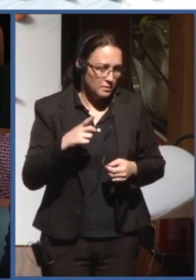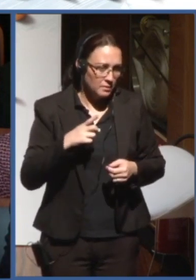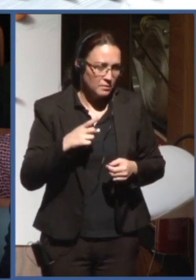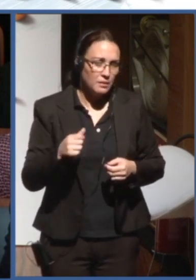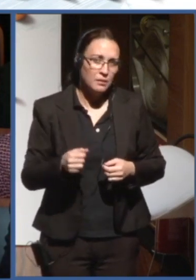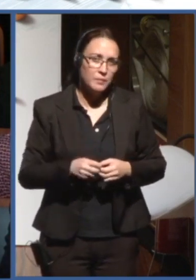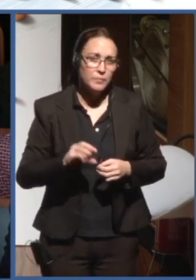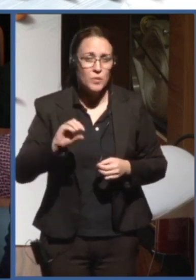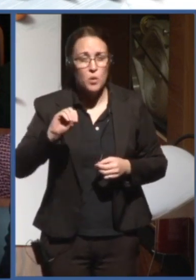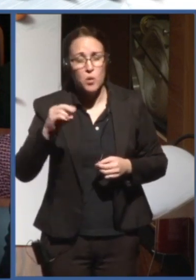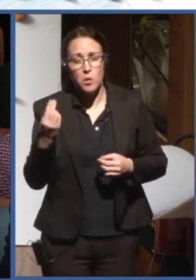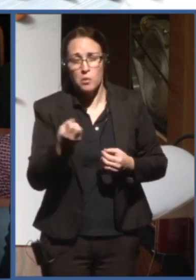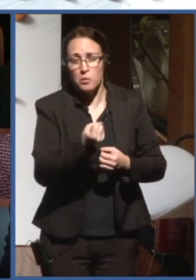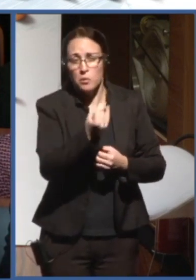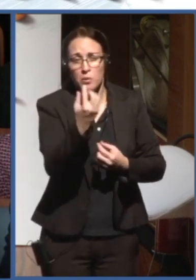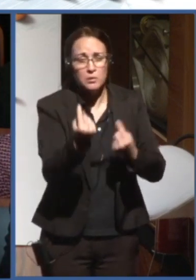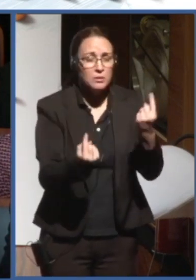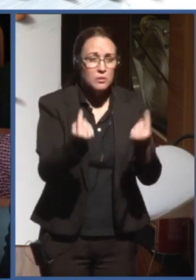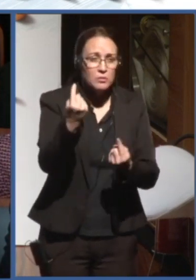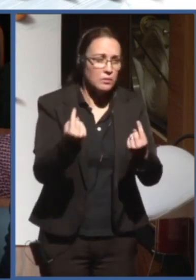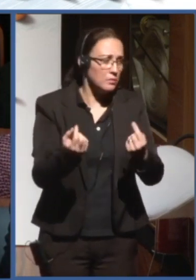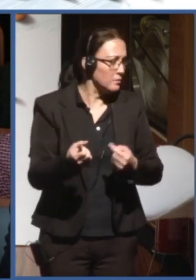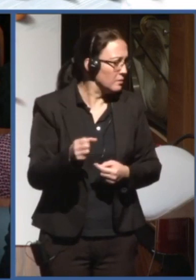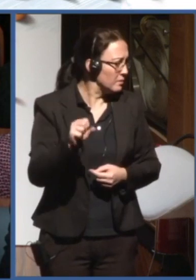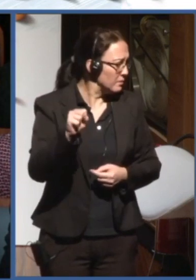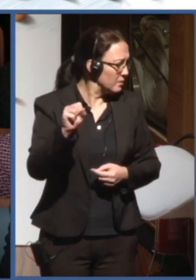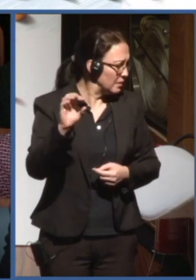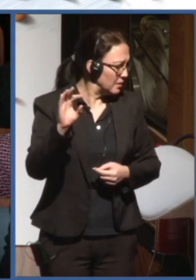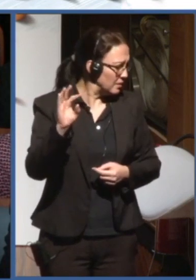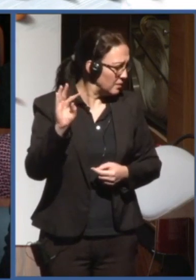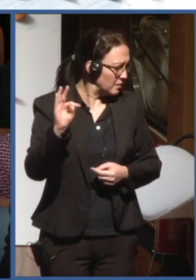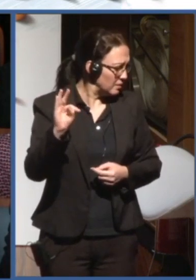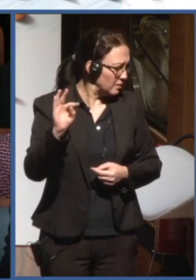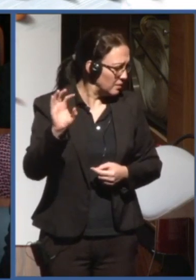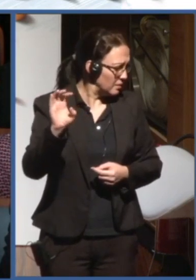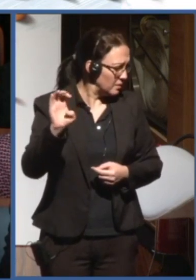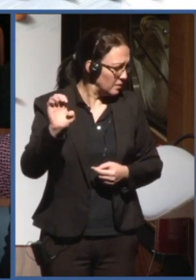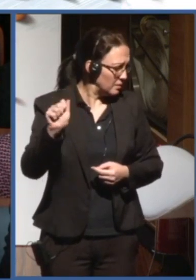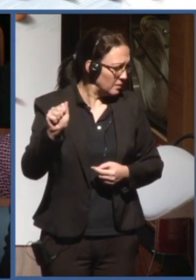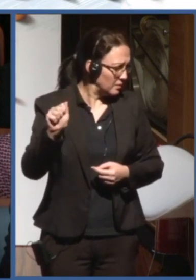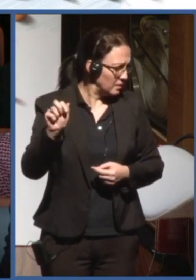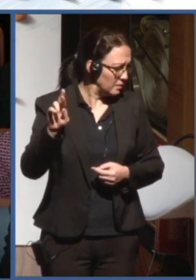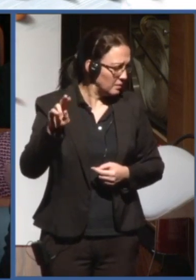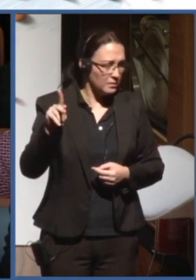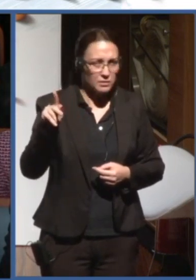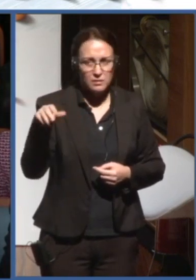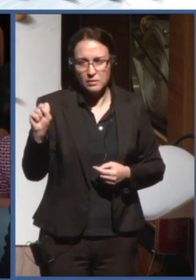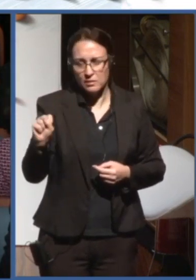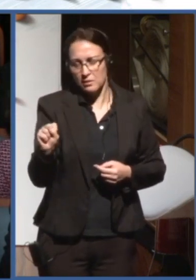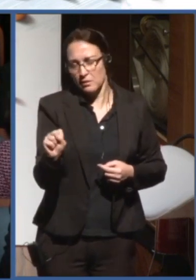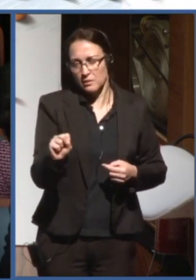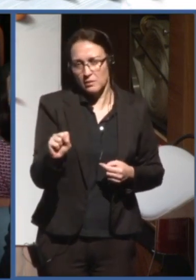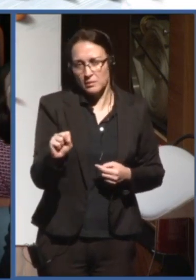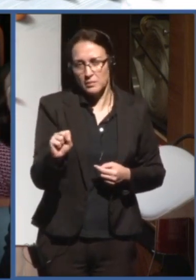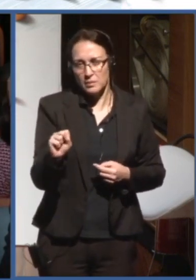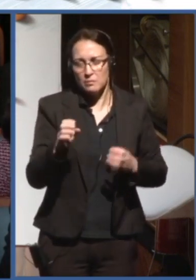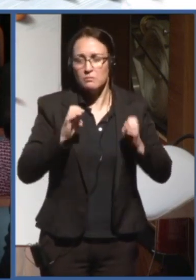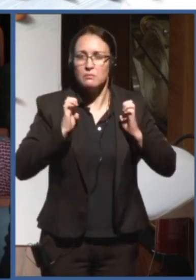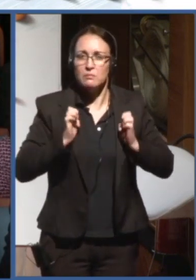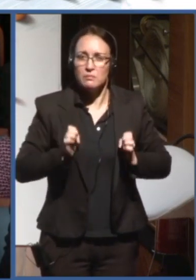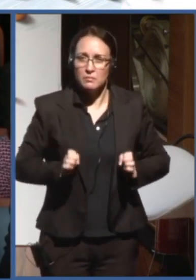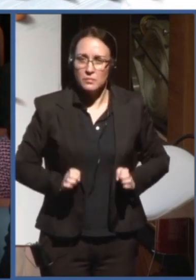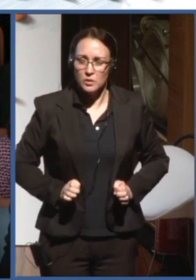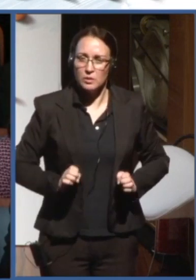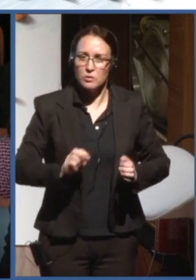startups you have, if not the startups that create with a purpose, with a ethical sense, with